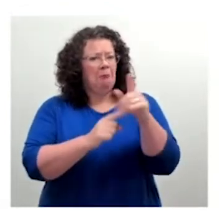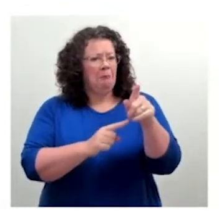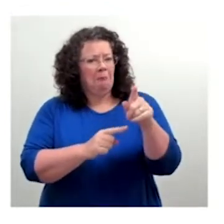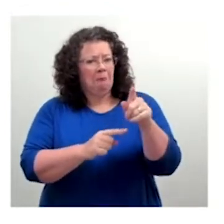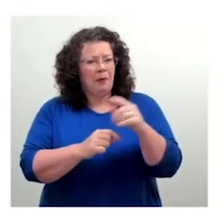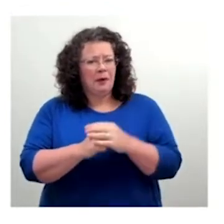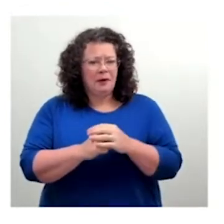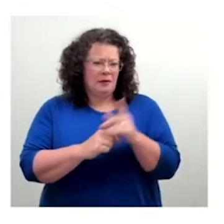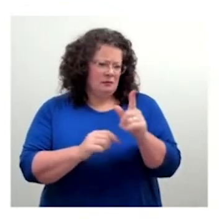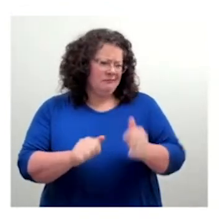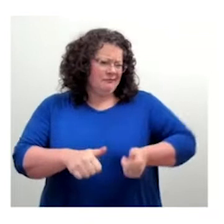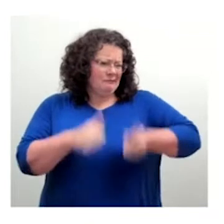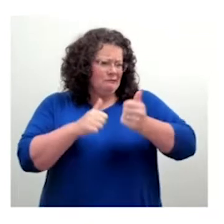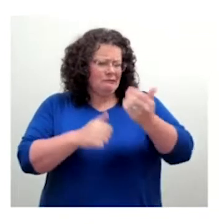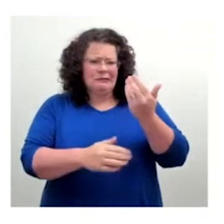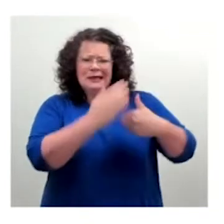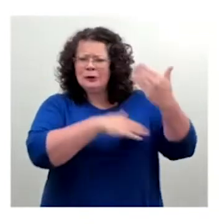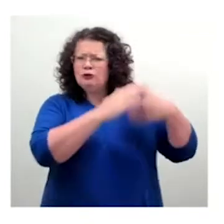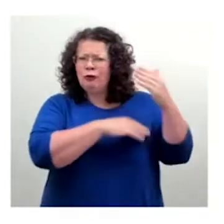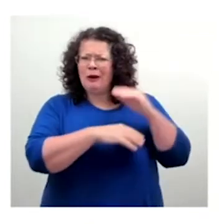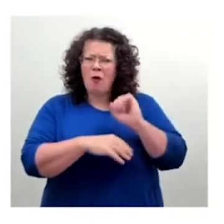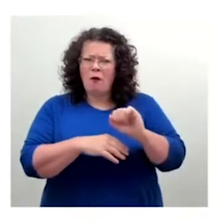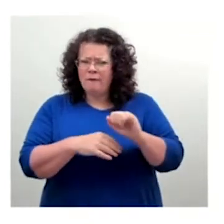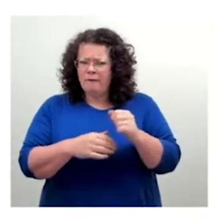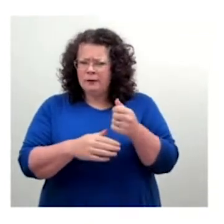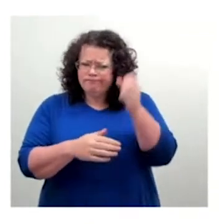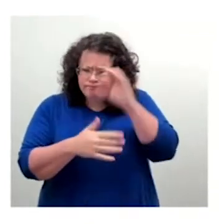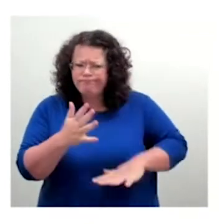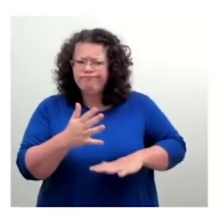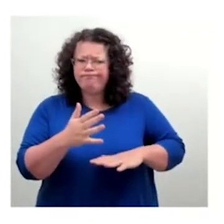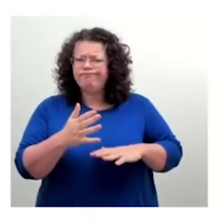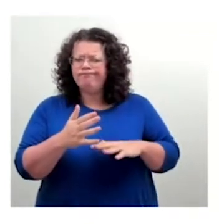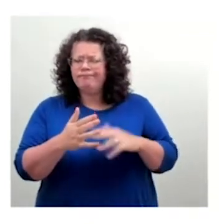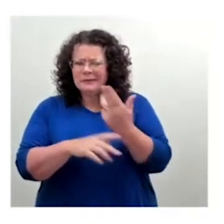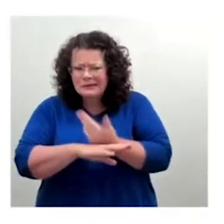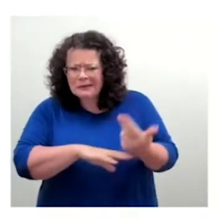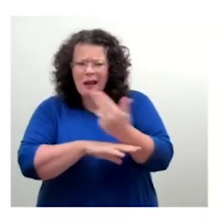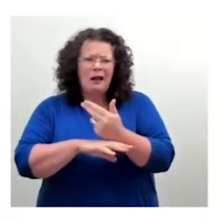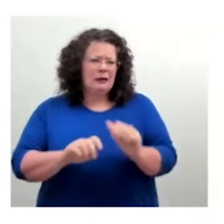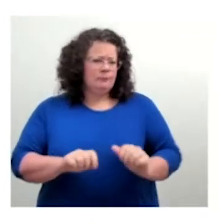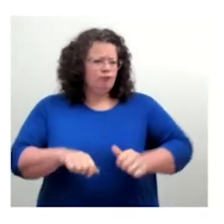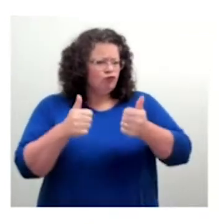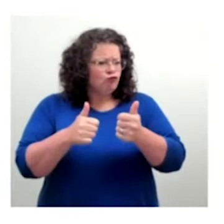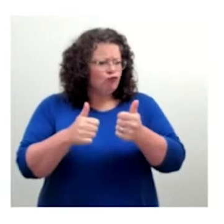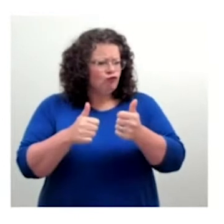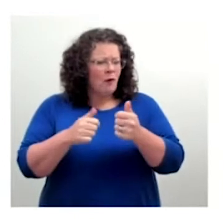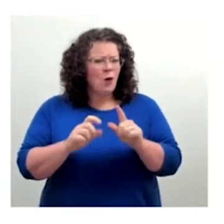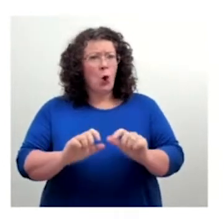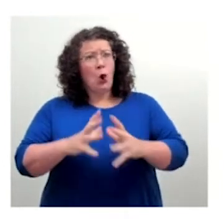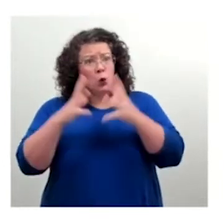broadcasting or tech companies, or whoever it might be, including, you things like the Amazon Kindle or